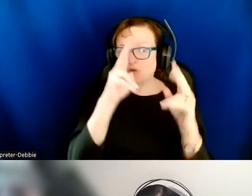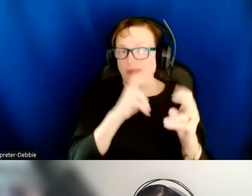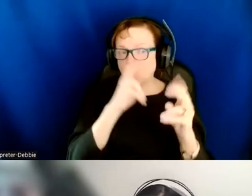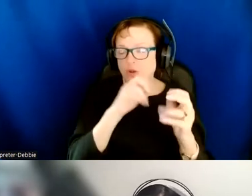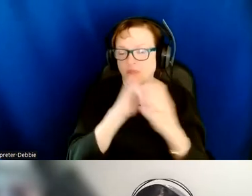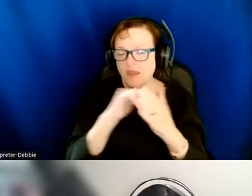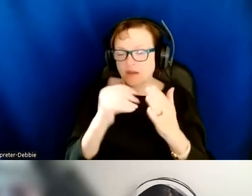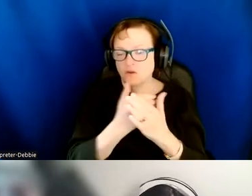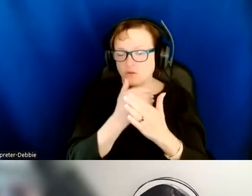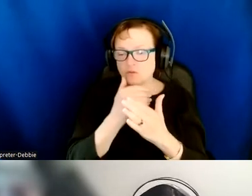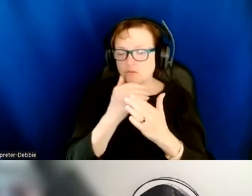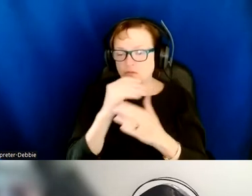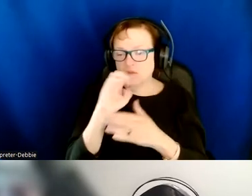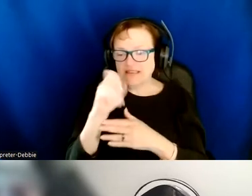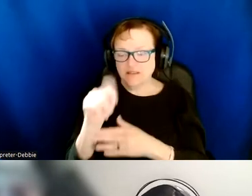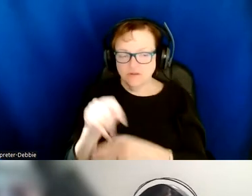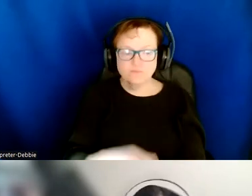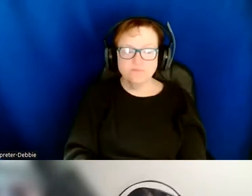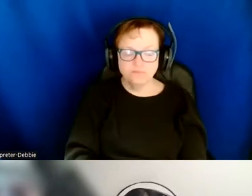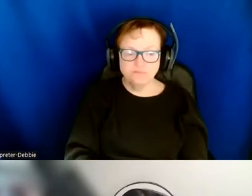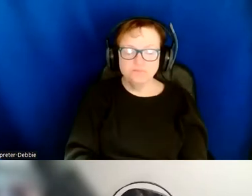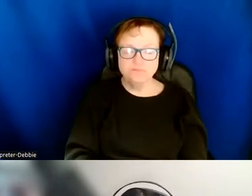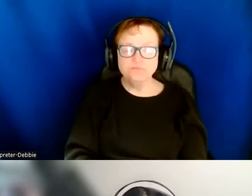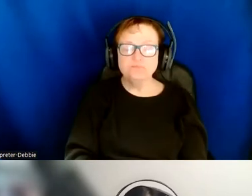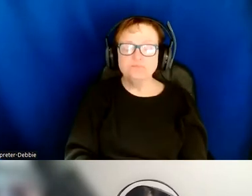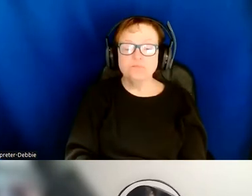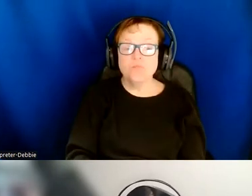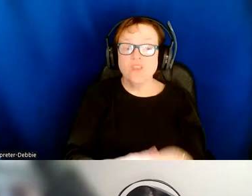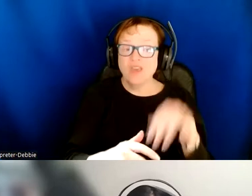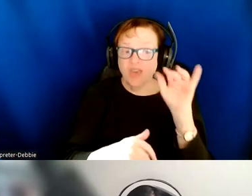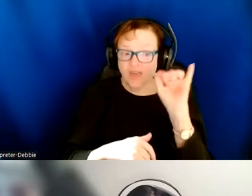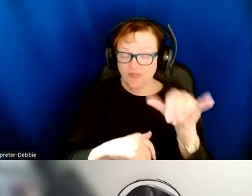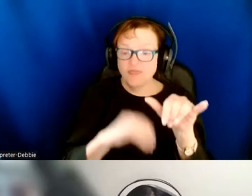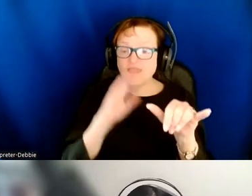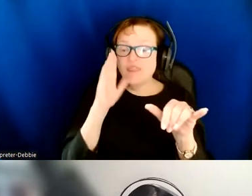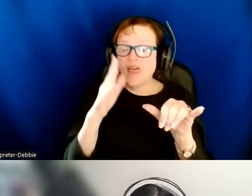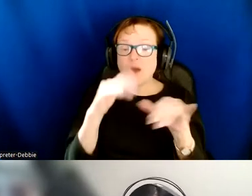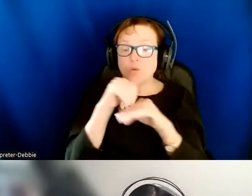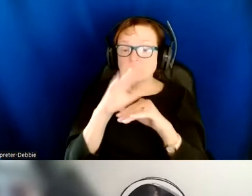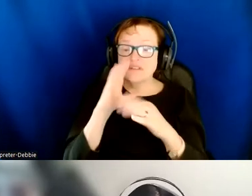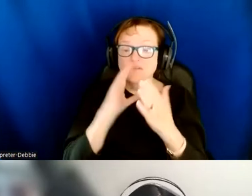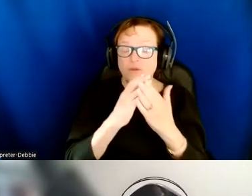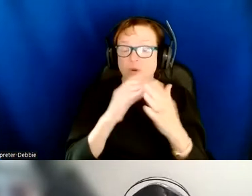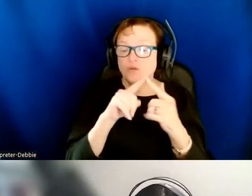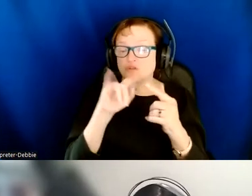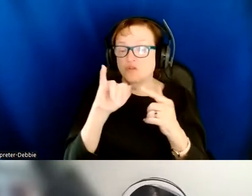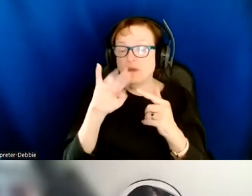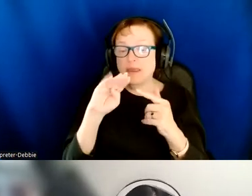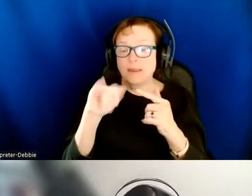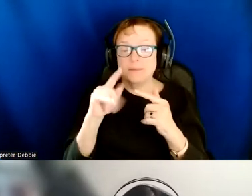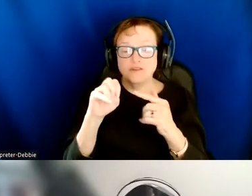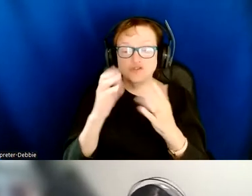so i'm just activating that now and what this does is it's going to send the photo to the image server for analysis